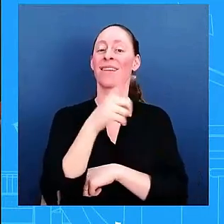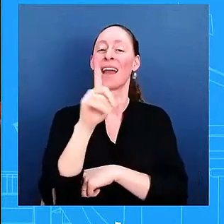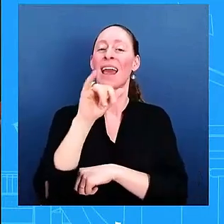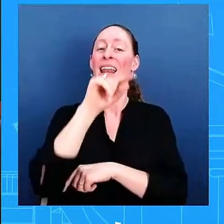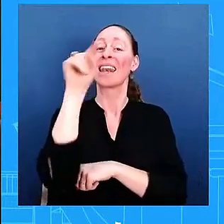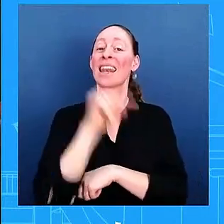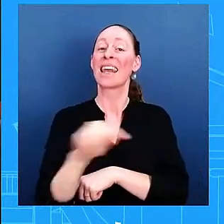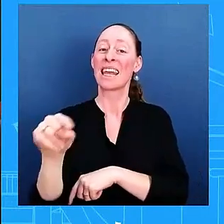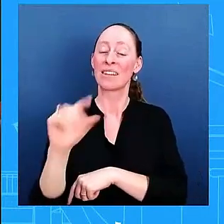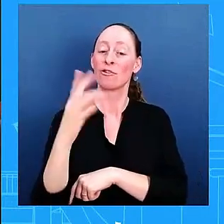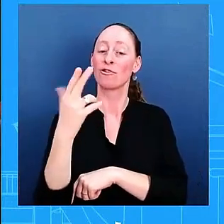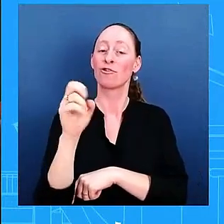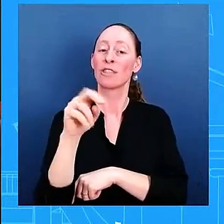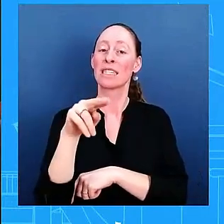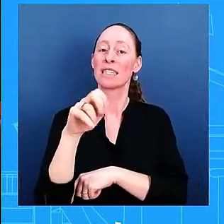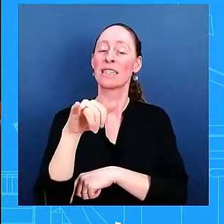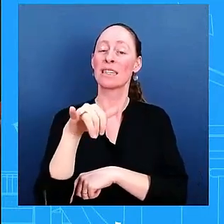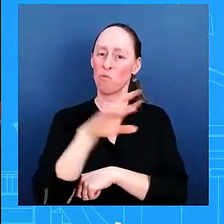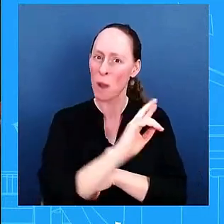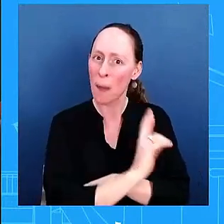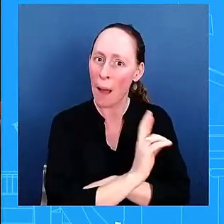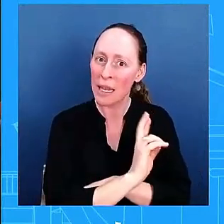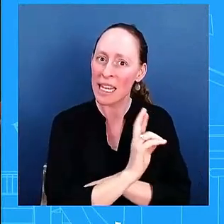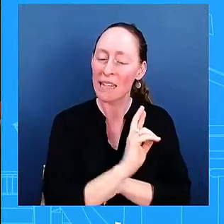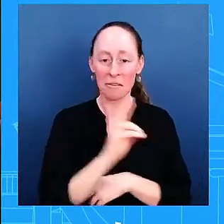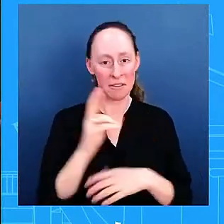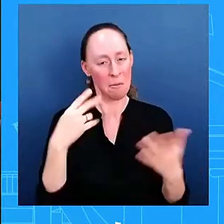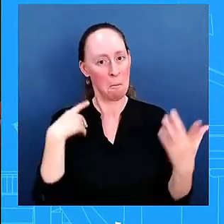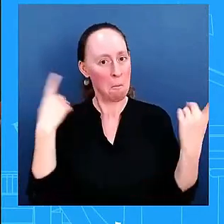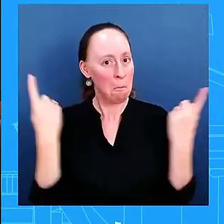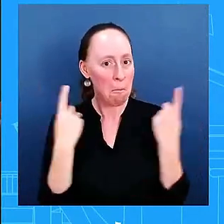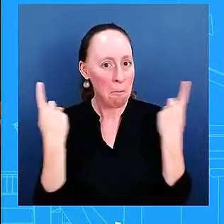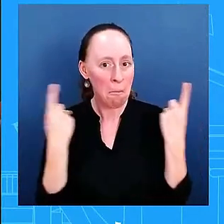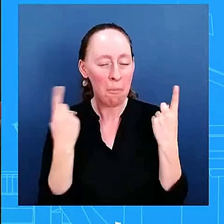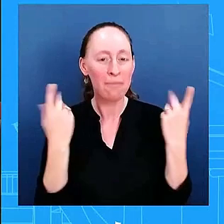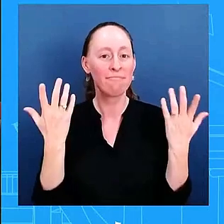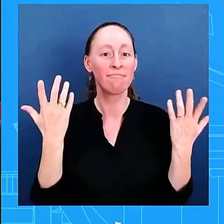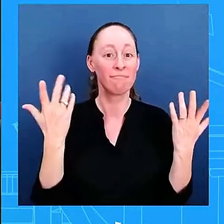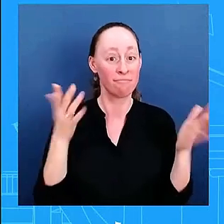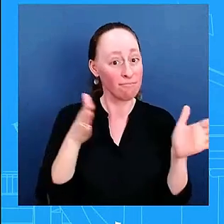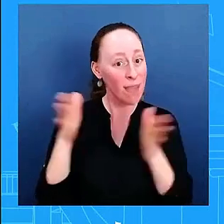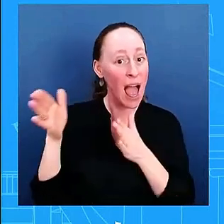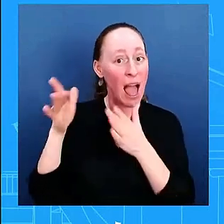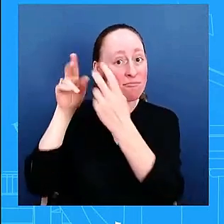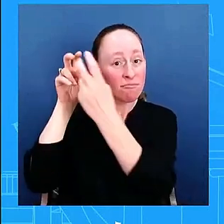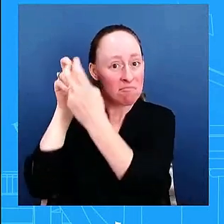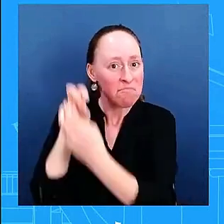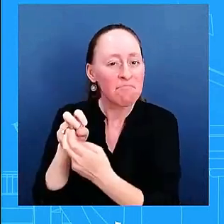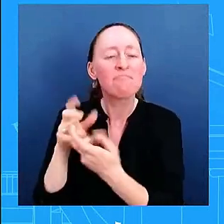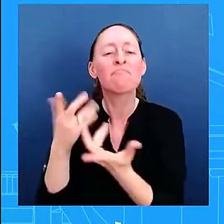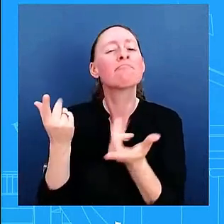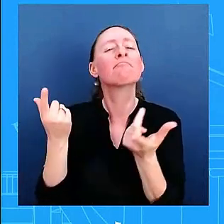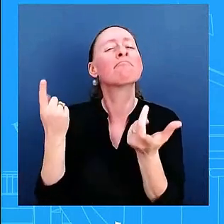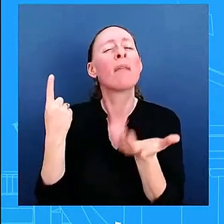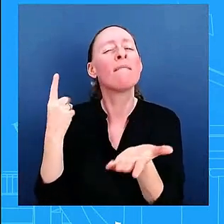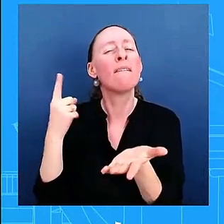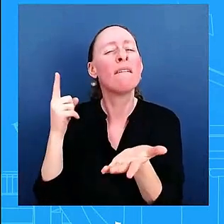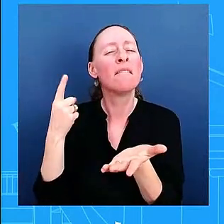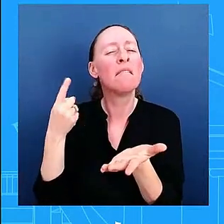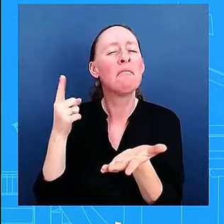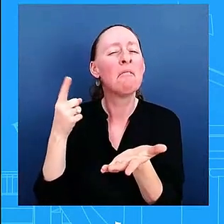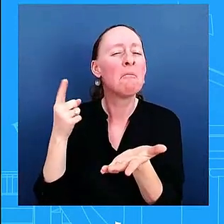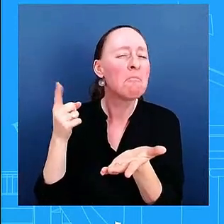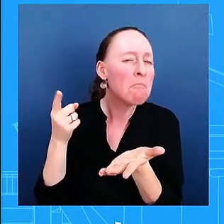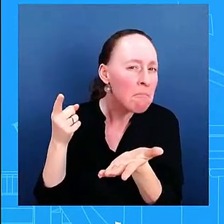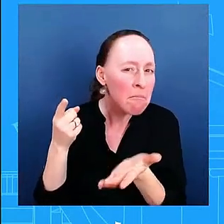to appear with senator sanders tomorrow and what message that's meant to send to the party so look i think if you think about um the